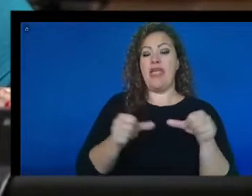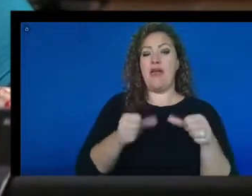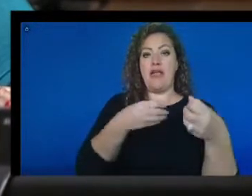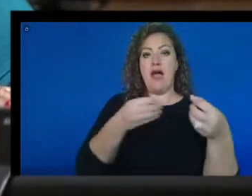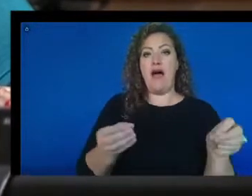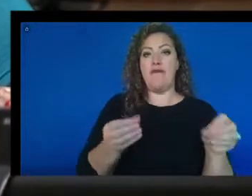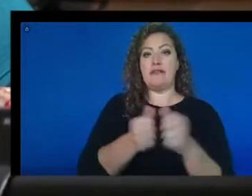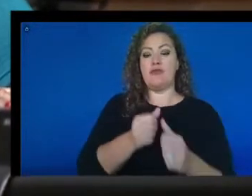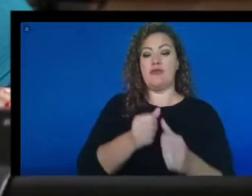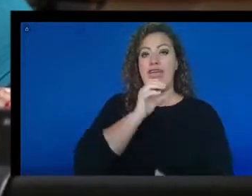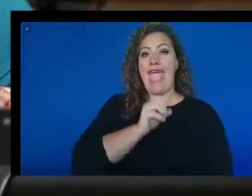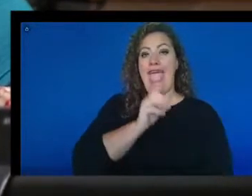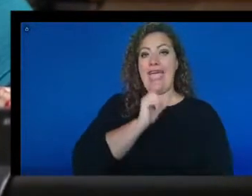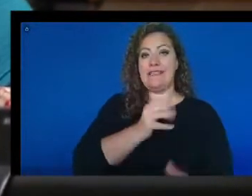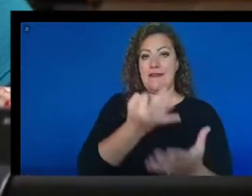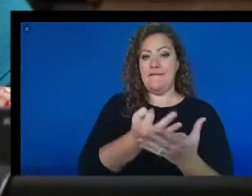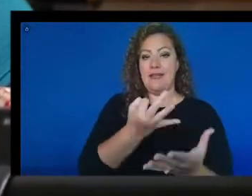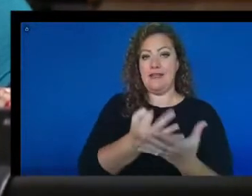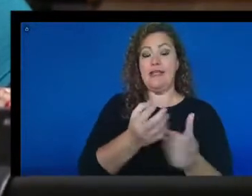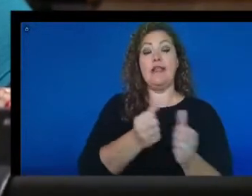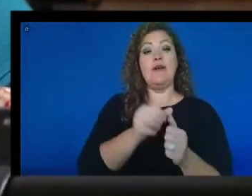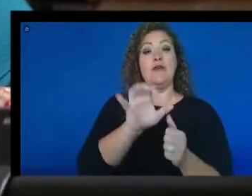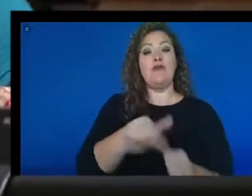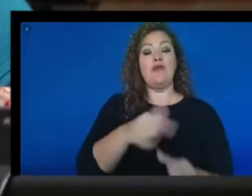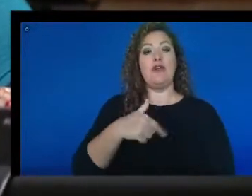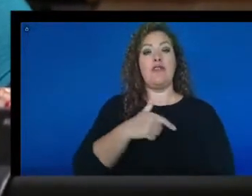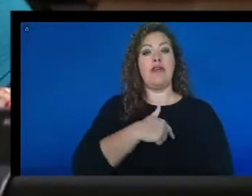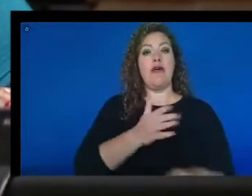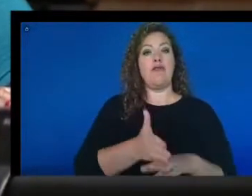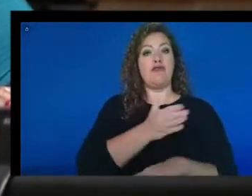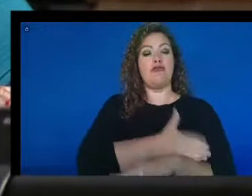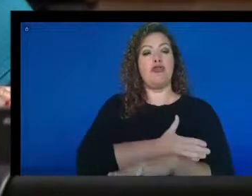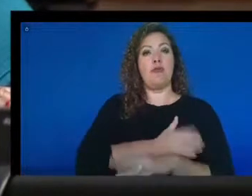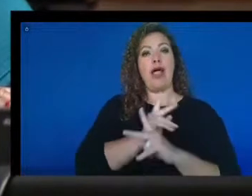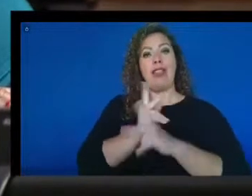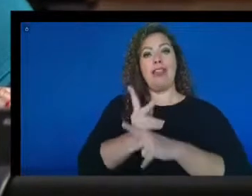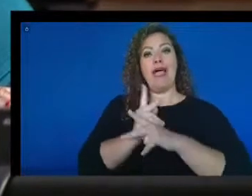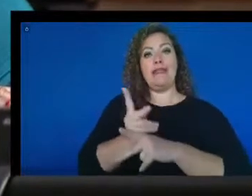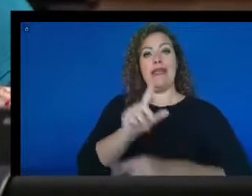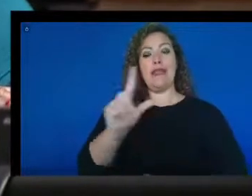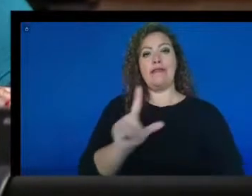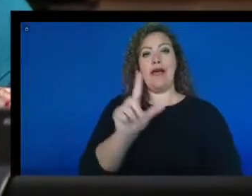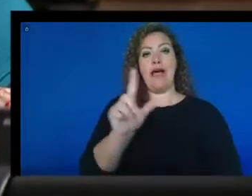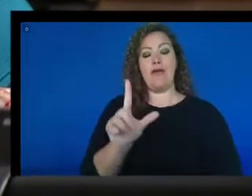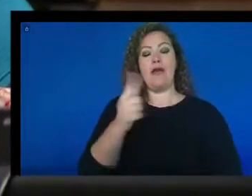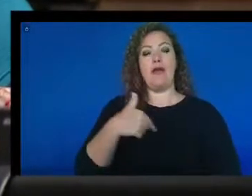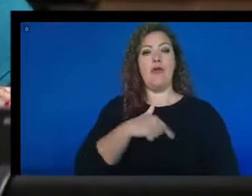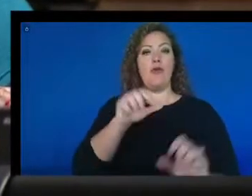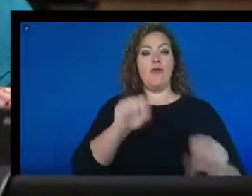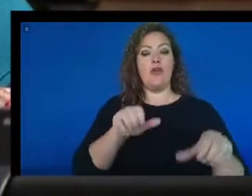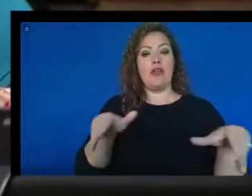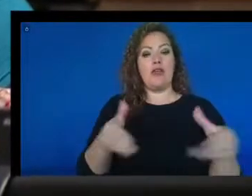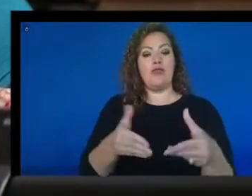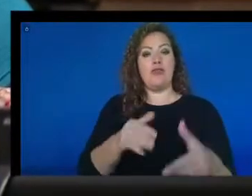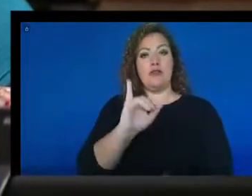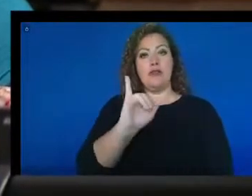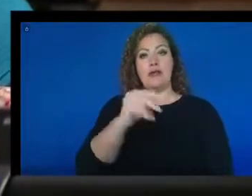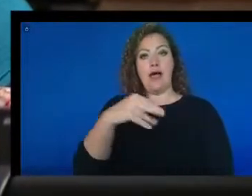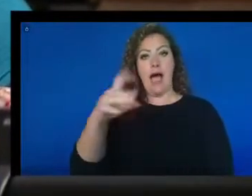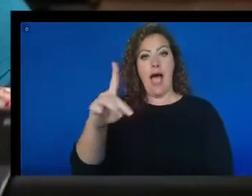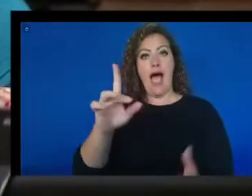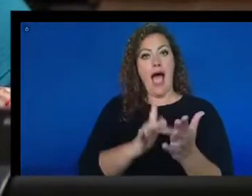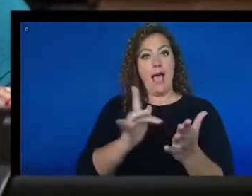and with that we expanded our lending library so that we could introduce iPads to seniors